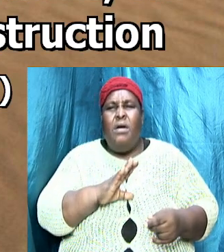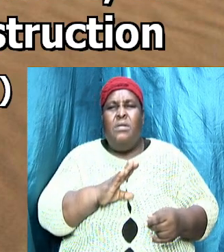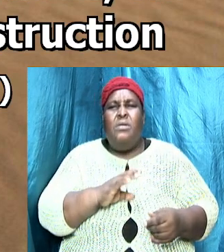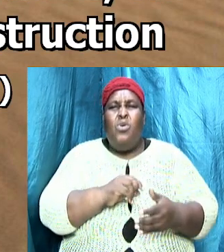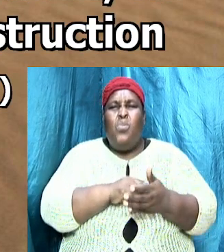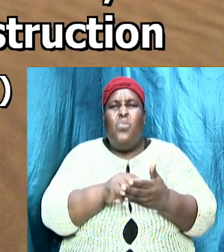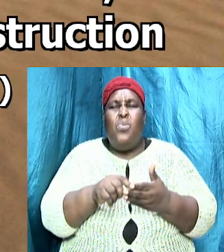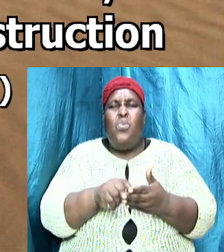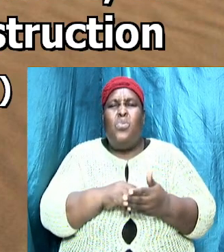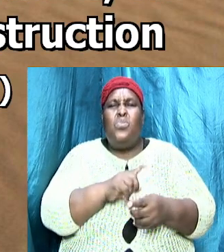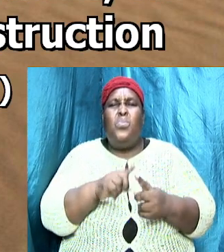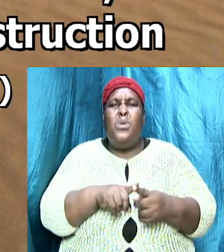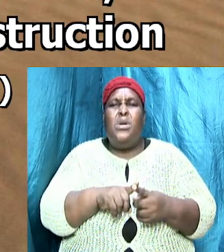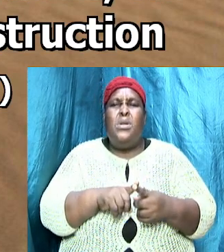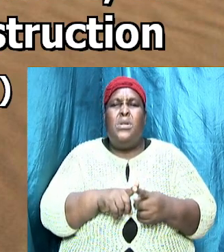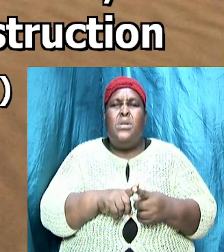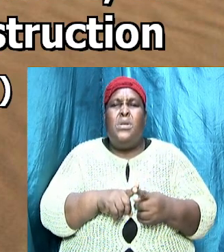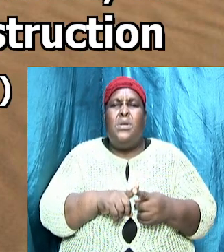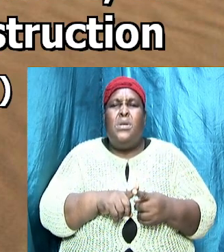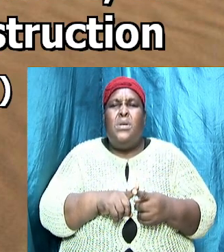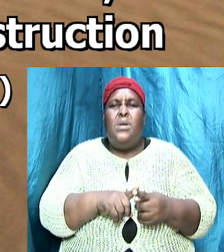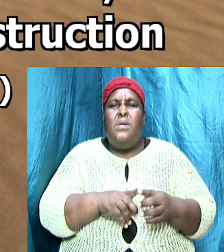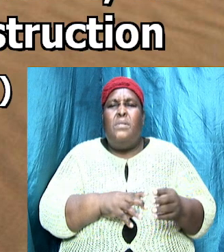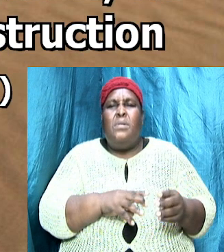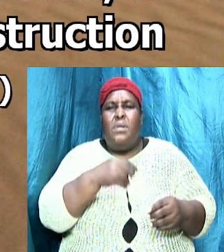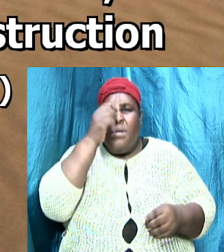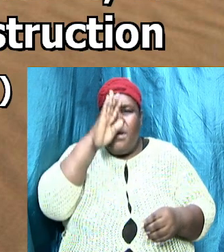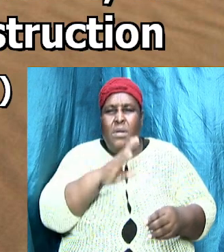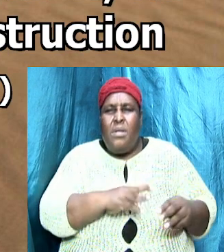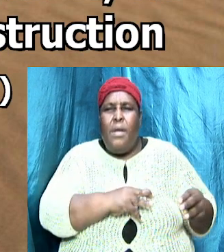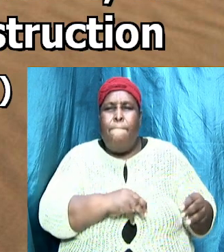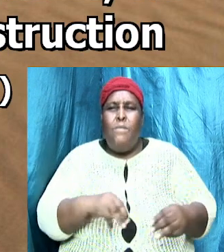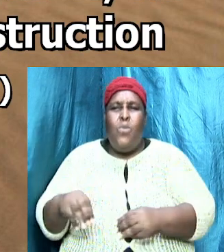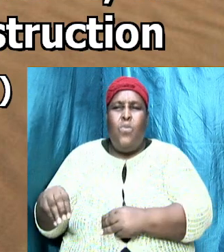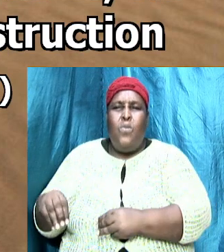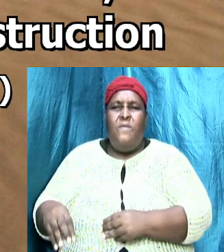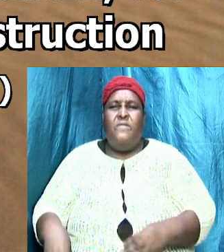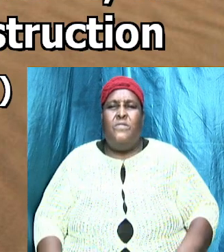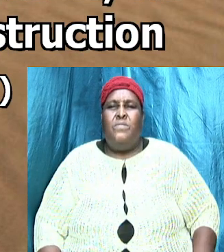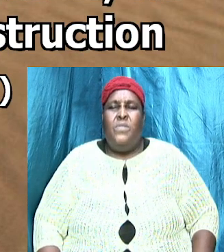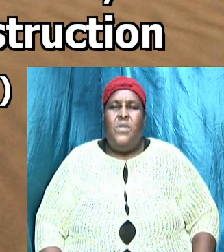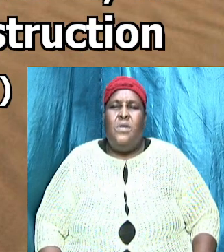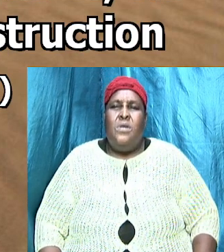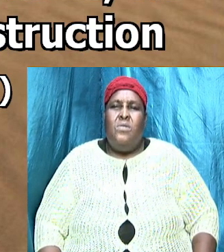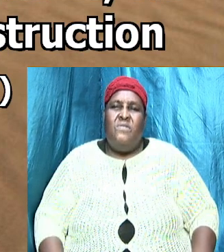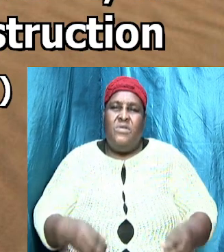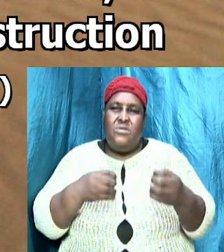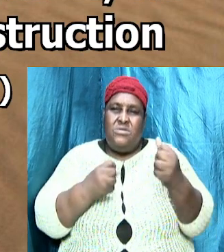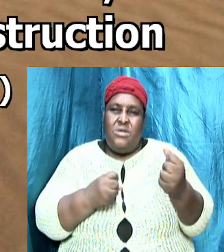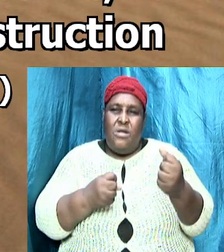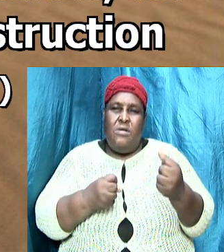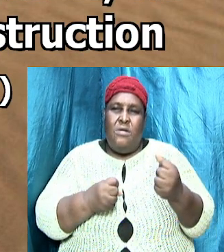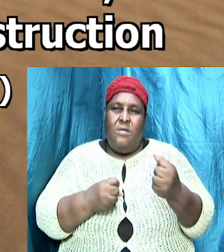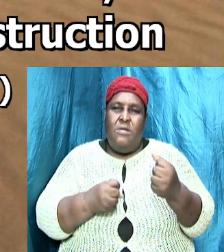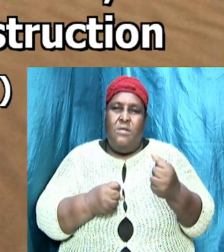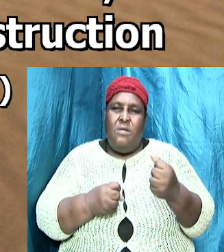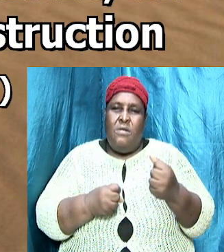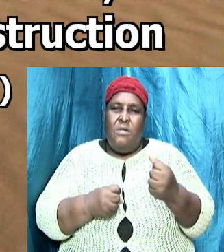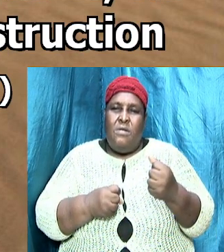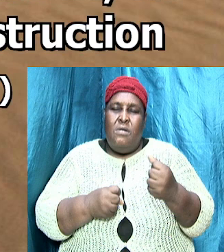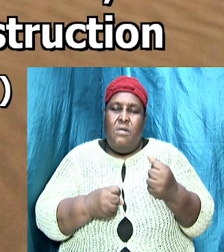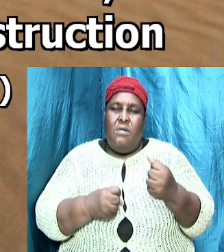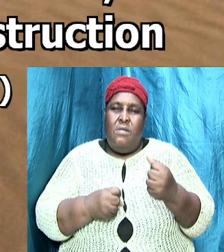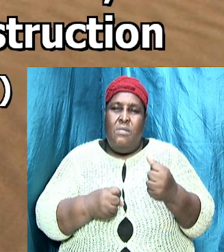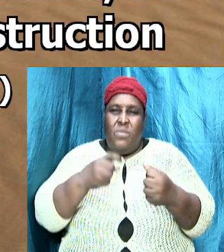we have a solid foundation for our doctrine the wise man